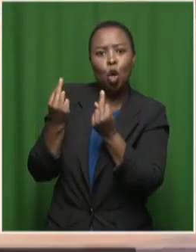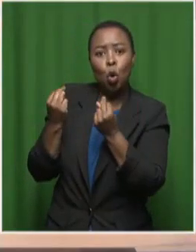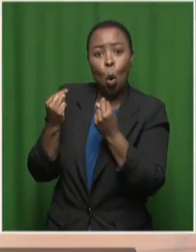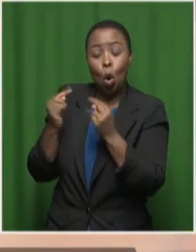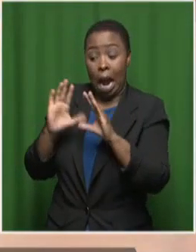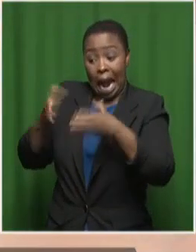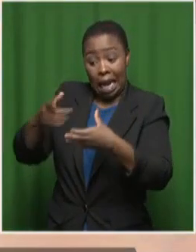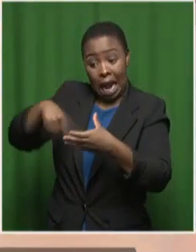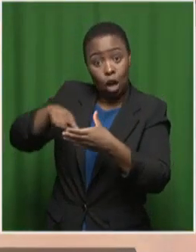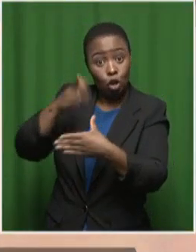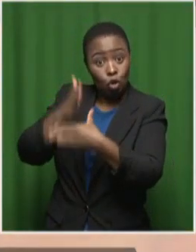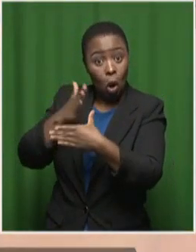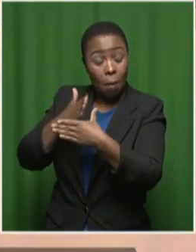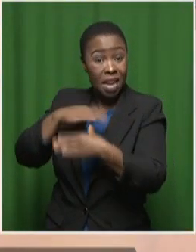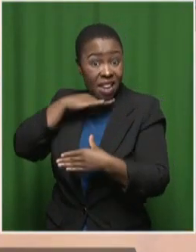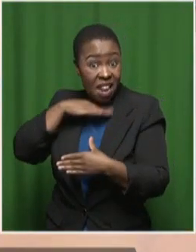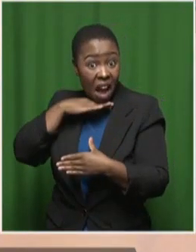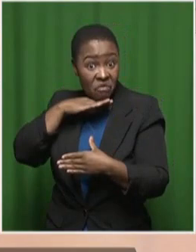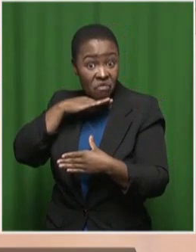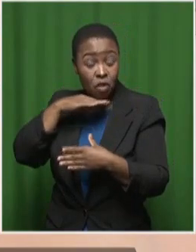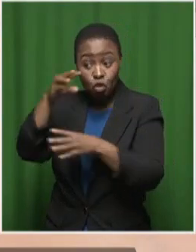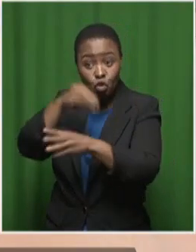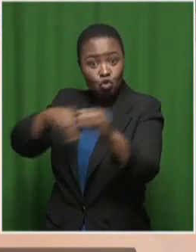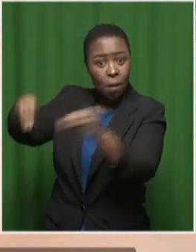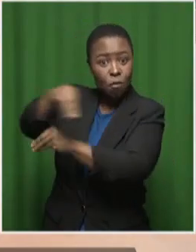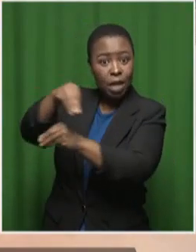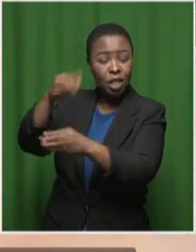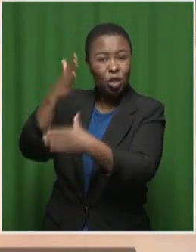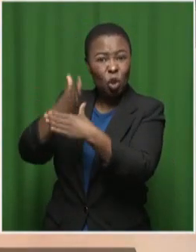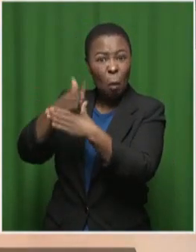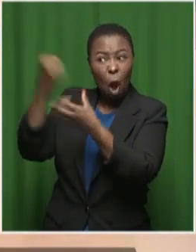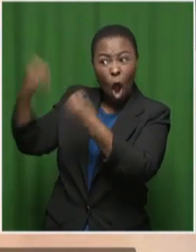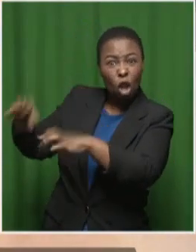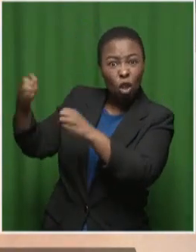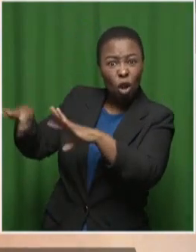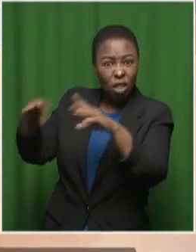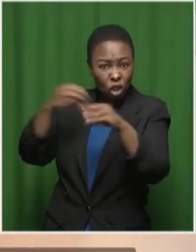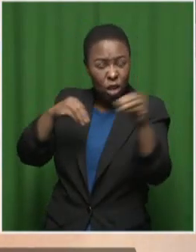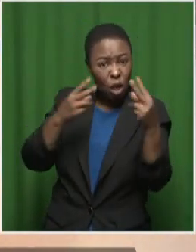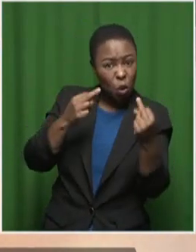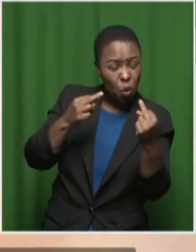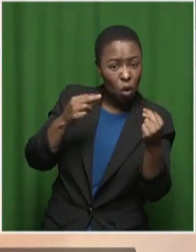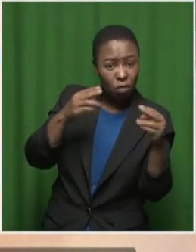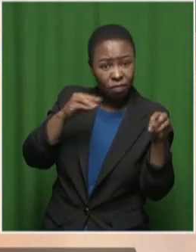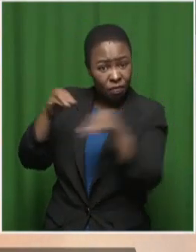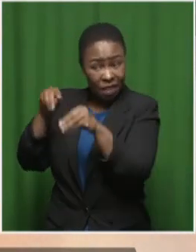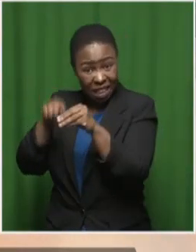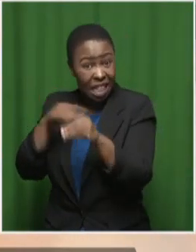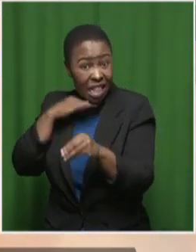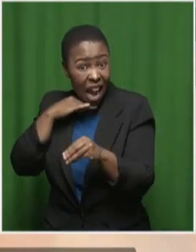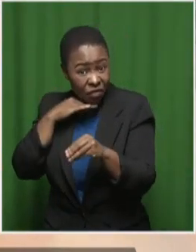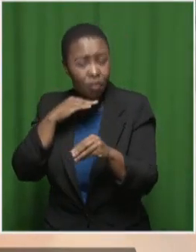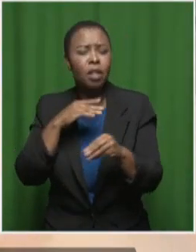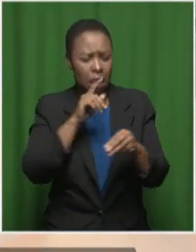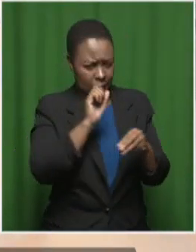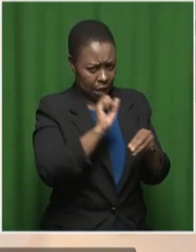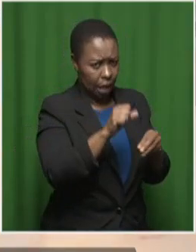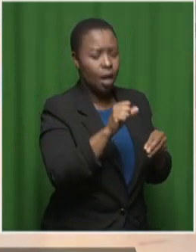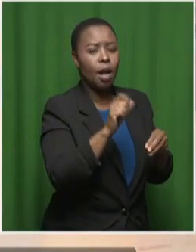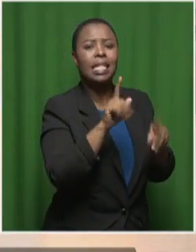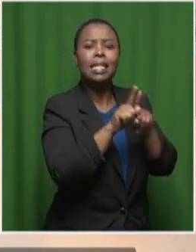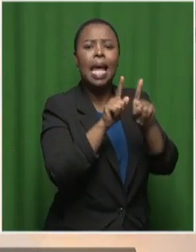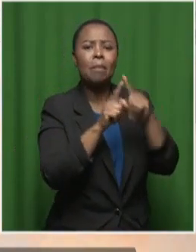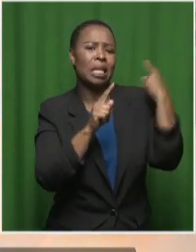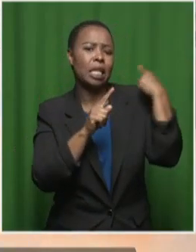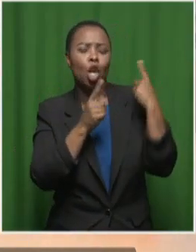of jobs, is it sufficient to replace the jobs that have been lost? I think in the long term, we look back and we'll realise that it created a new boom